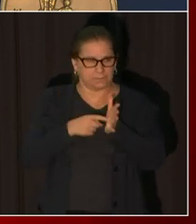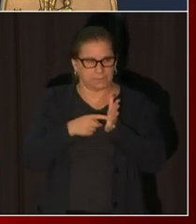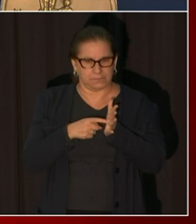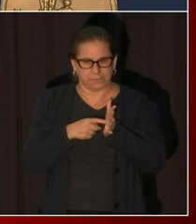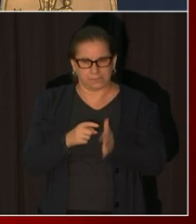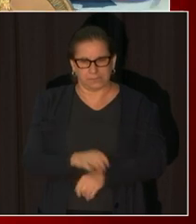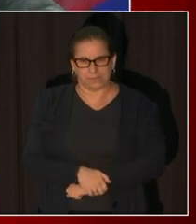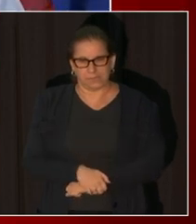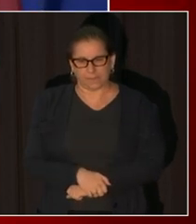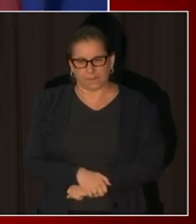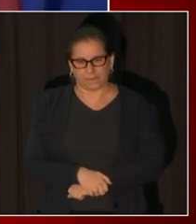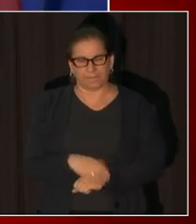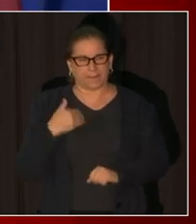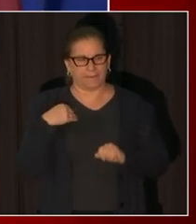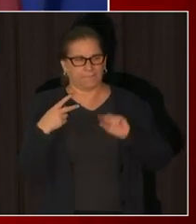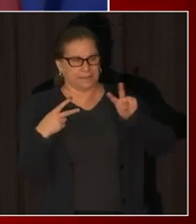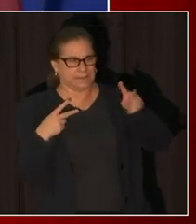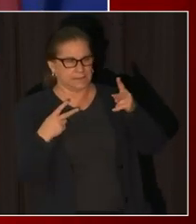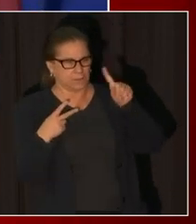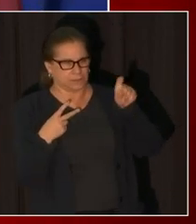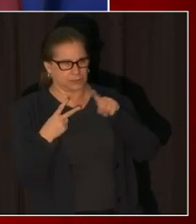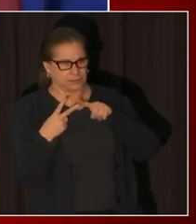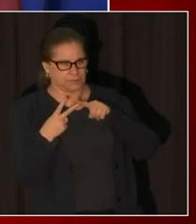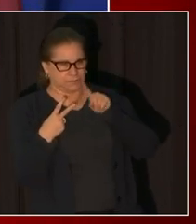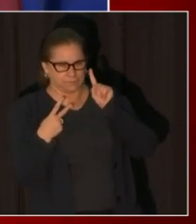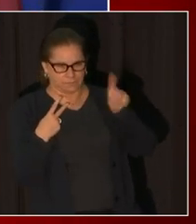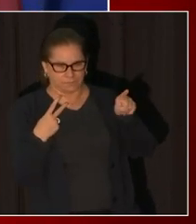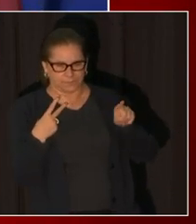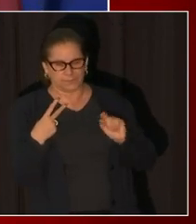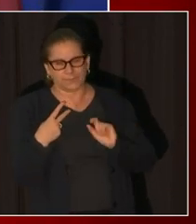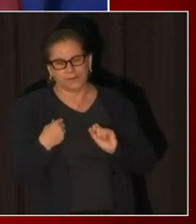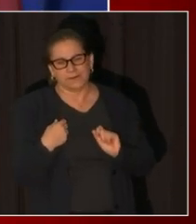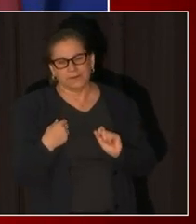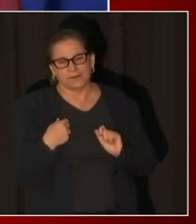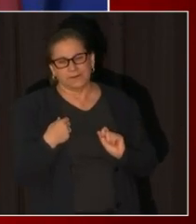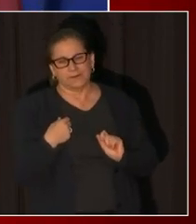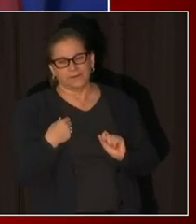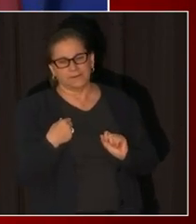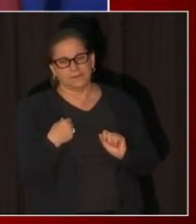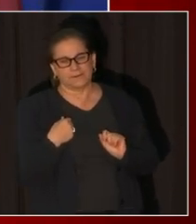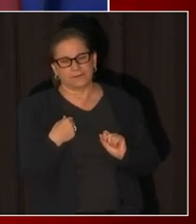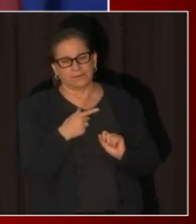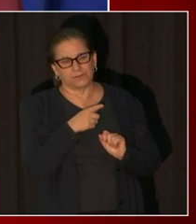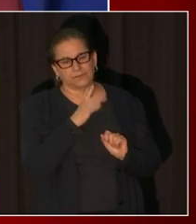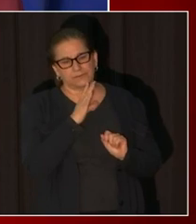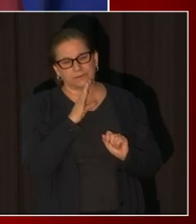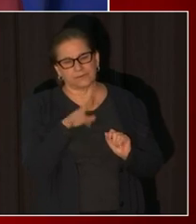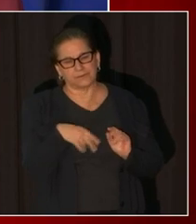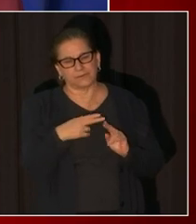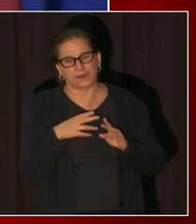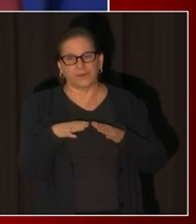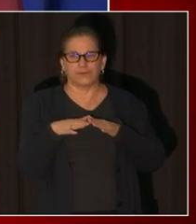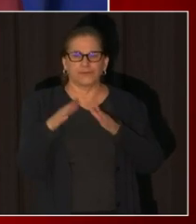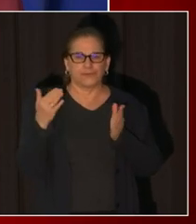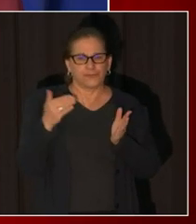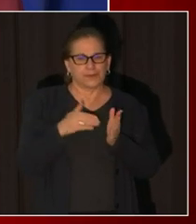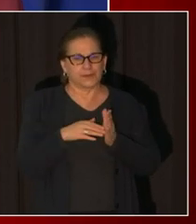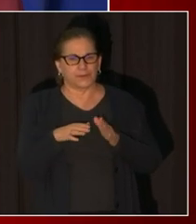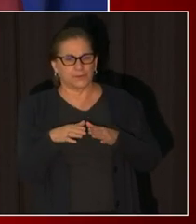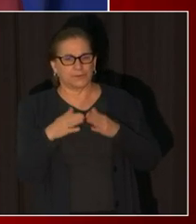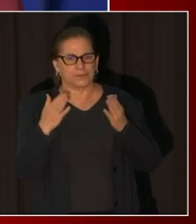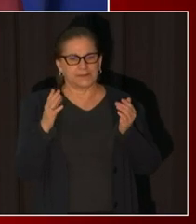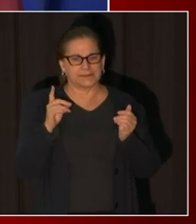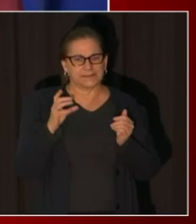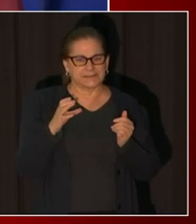your virtual town hall on uh the reopen DC advisory group on April 23rd I know you released like 11